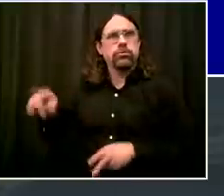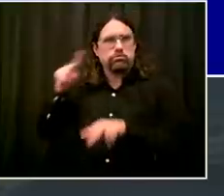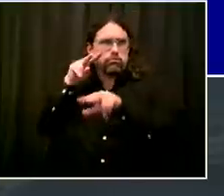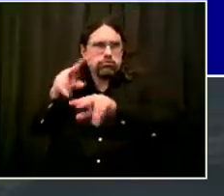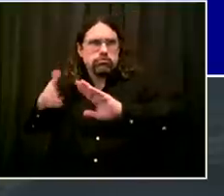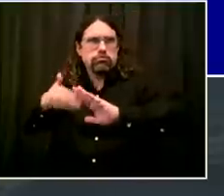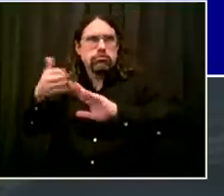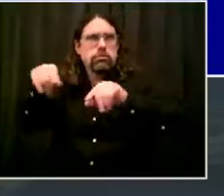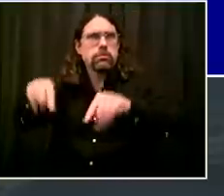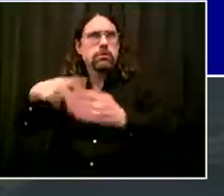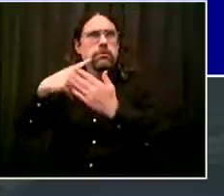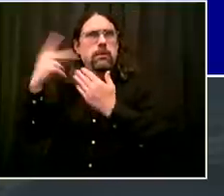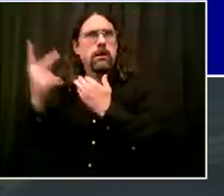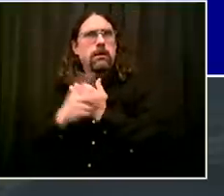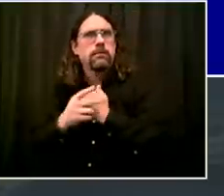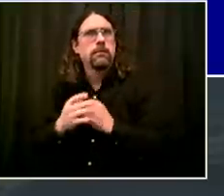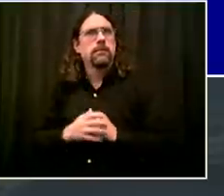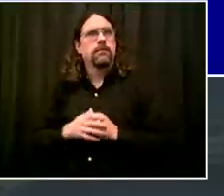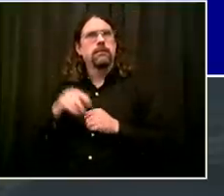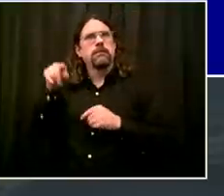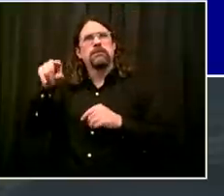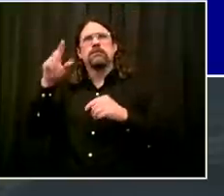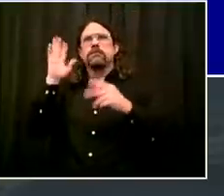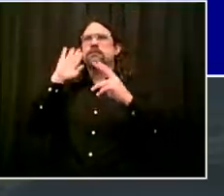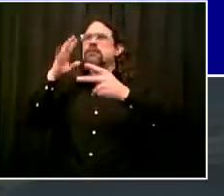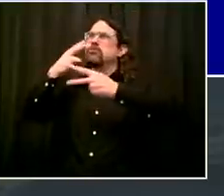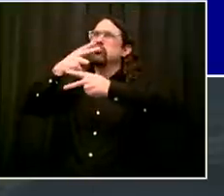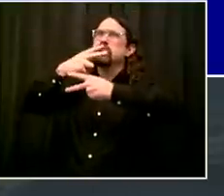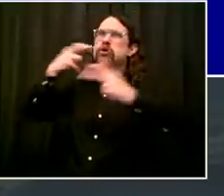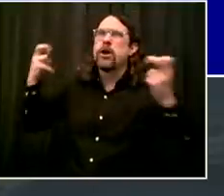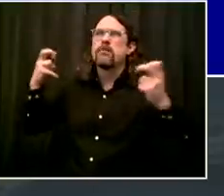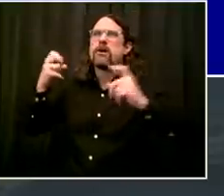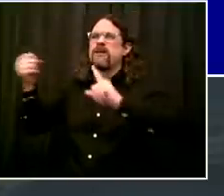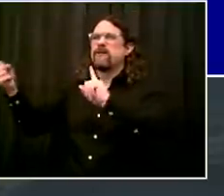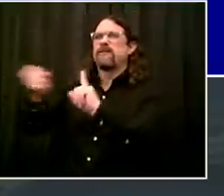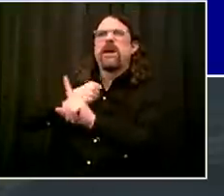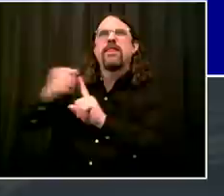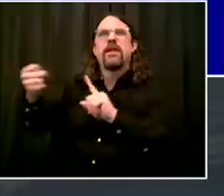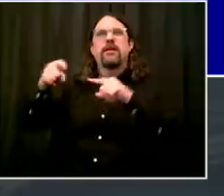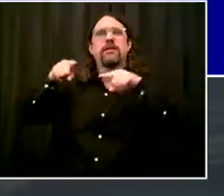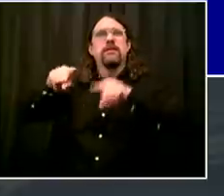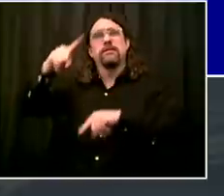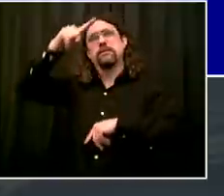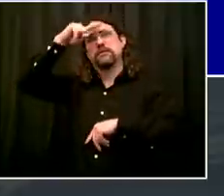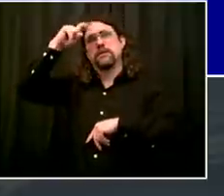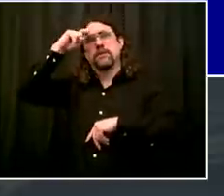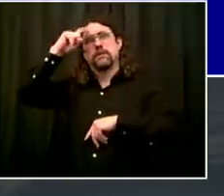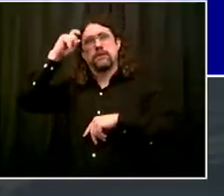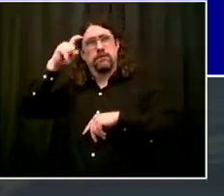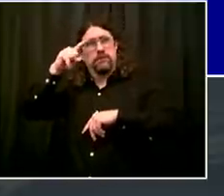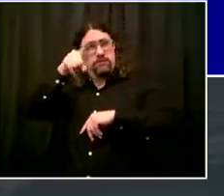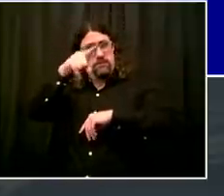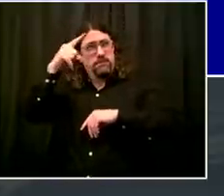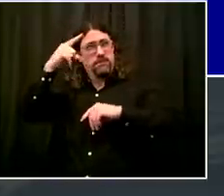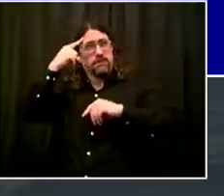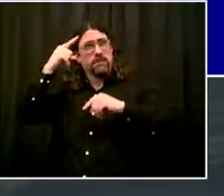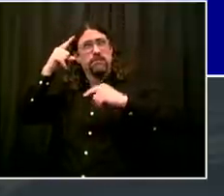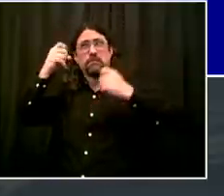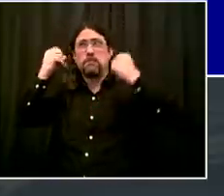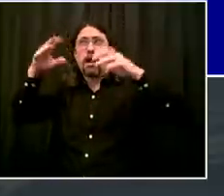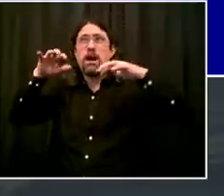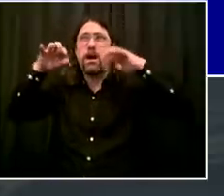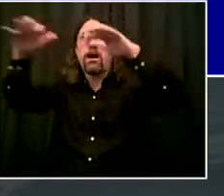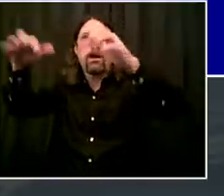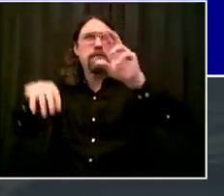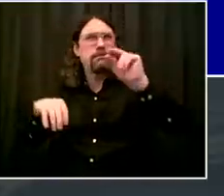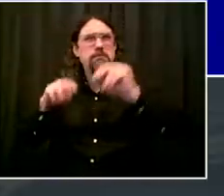those few thousand people, we keep a focus on the places that need the most help, we can keep crime in check. And you've seen it over these last